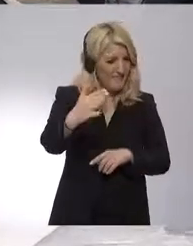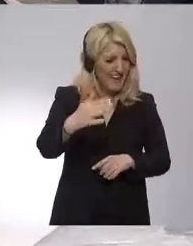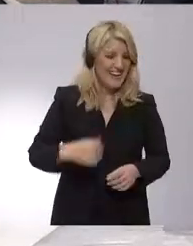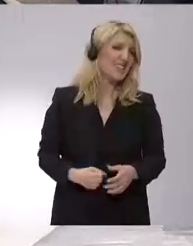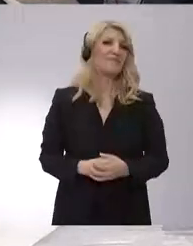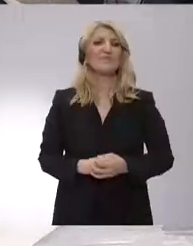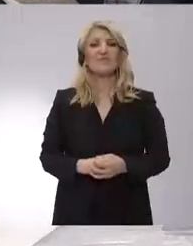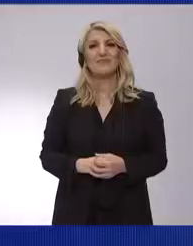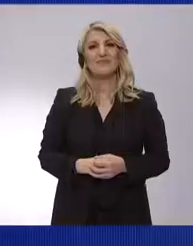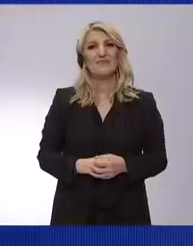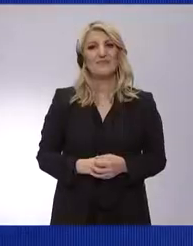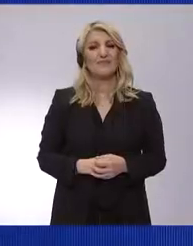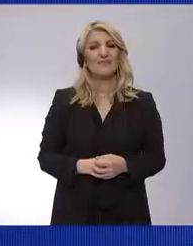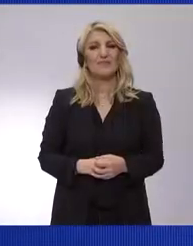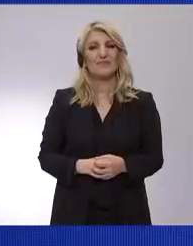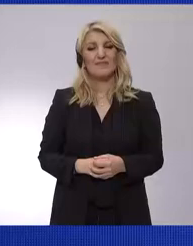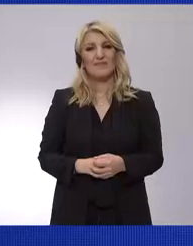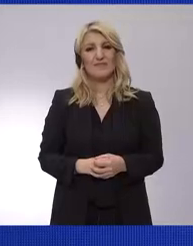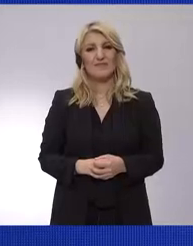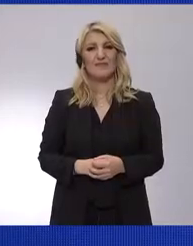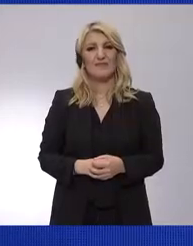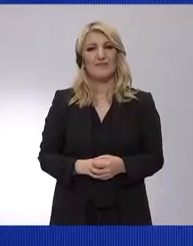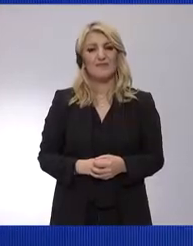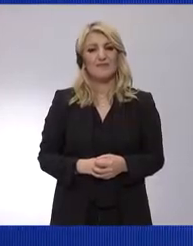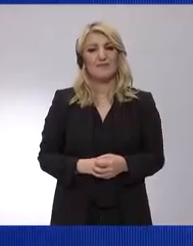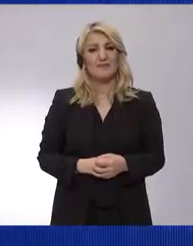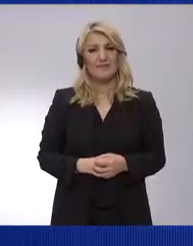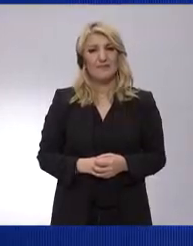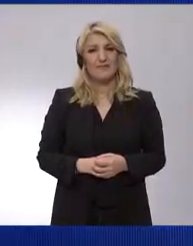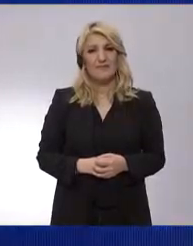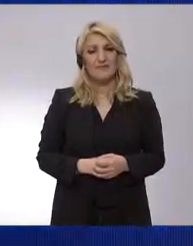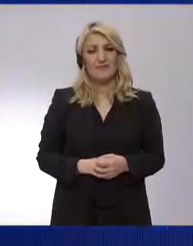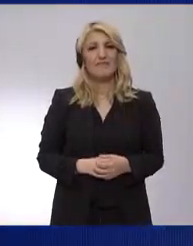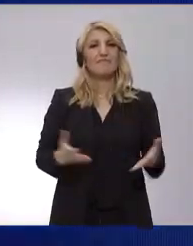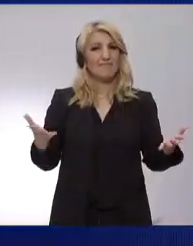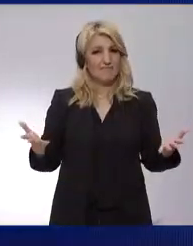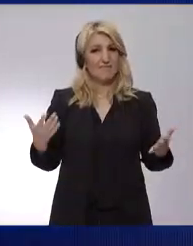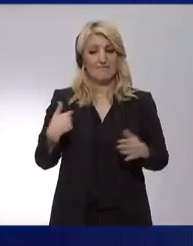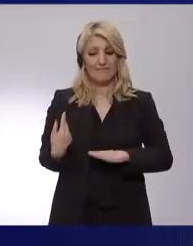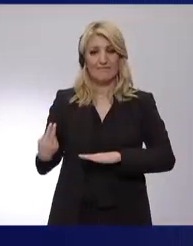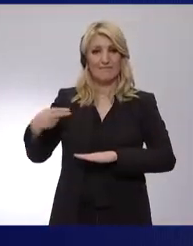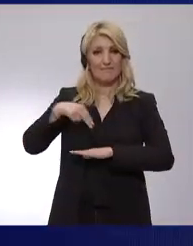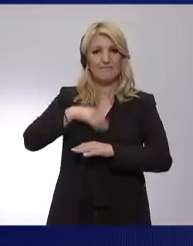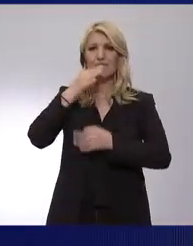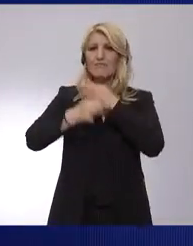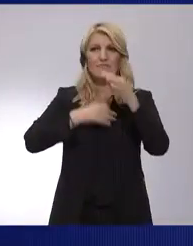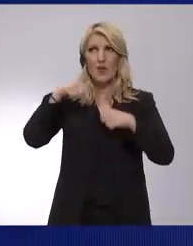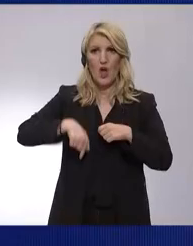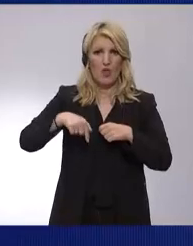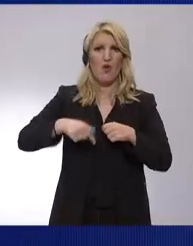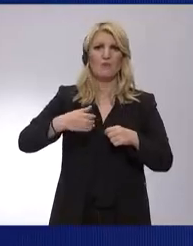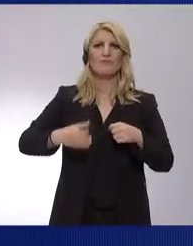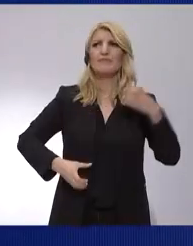Speaking here from this stage in Sapion, I must confess that